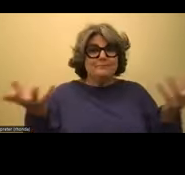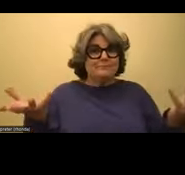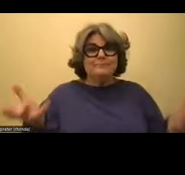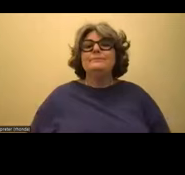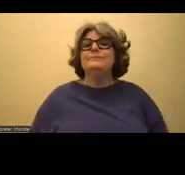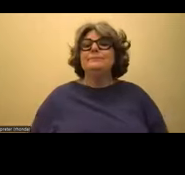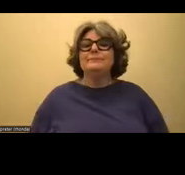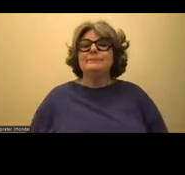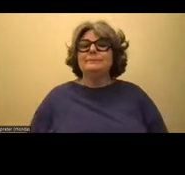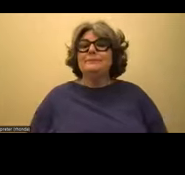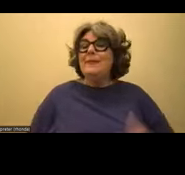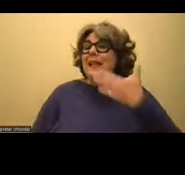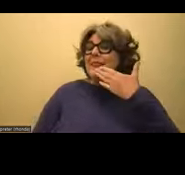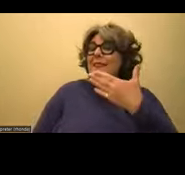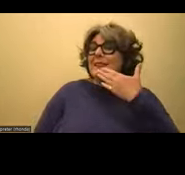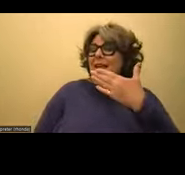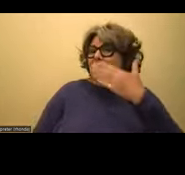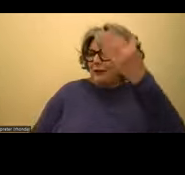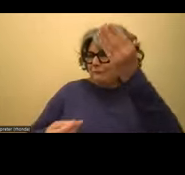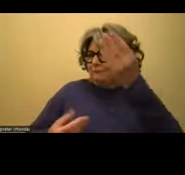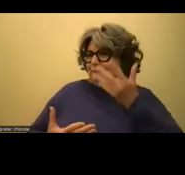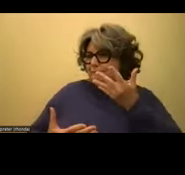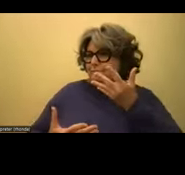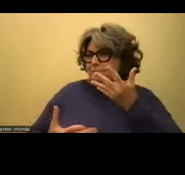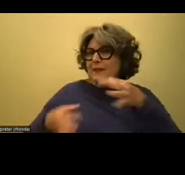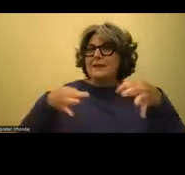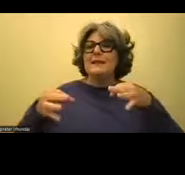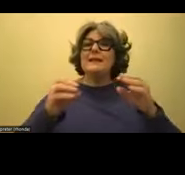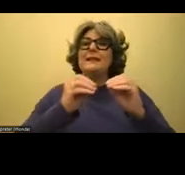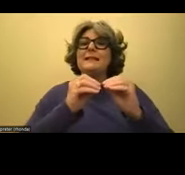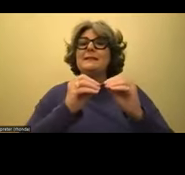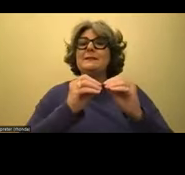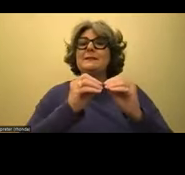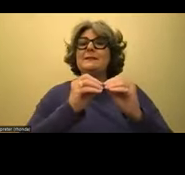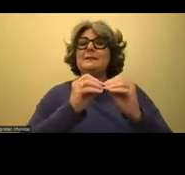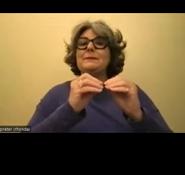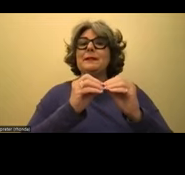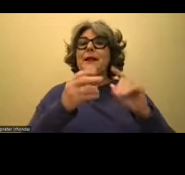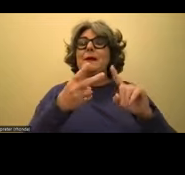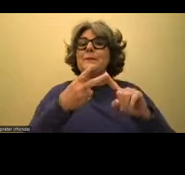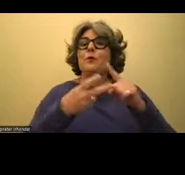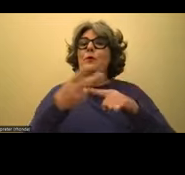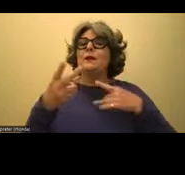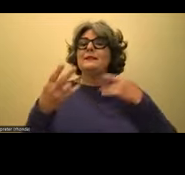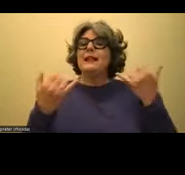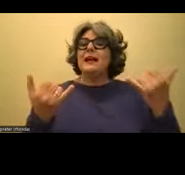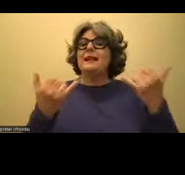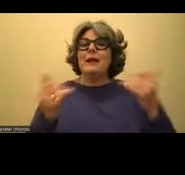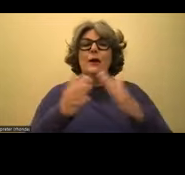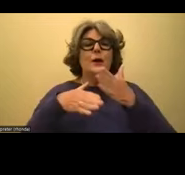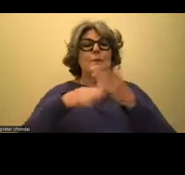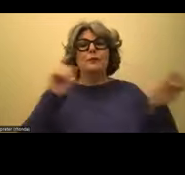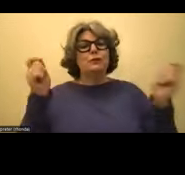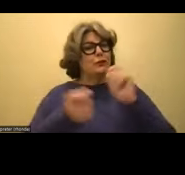Thank you so much for sharing that with us. Would you talk a little bit about what reading is like for you now? How has Bookshare